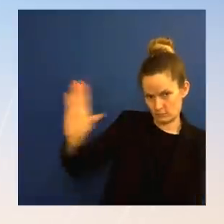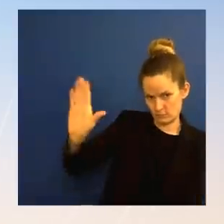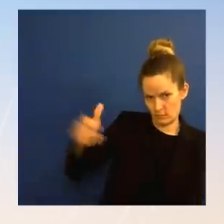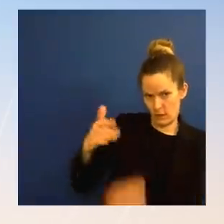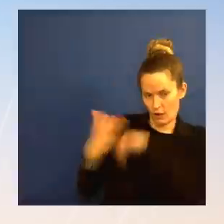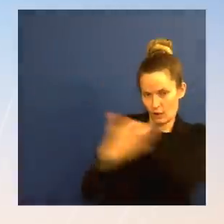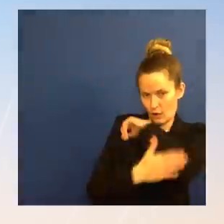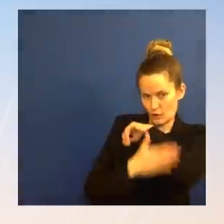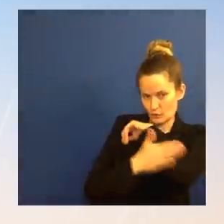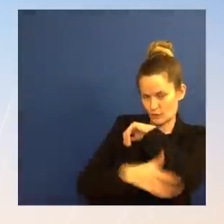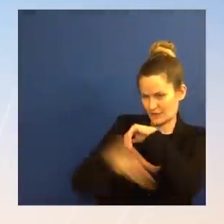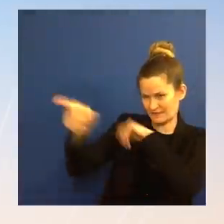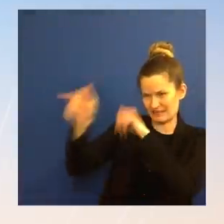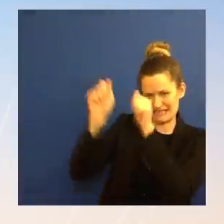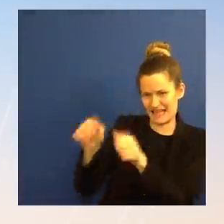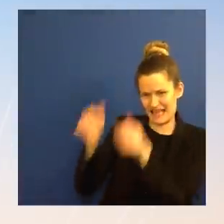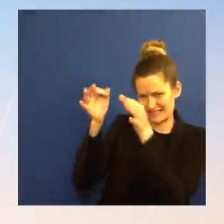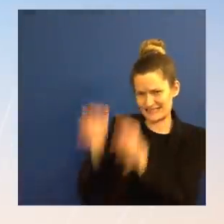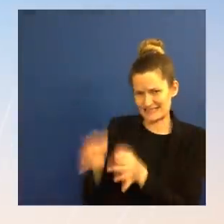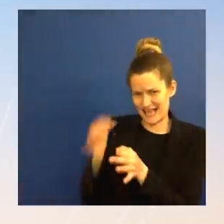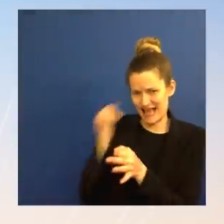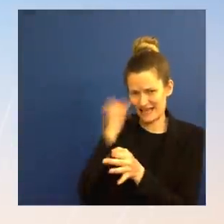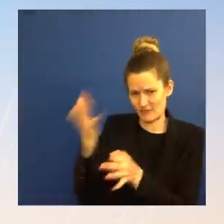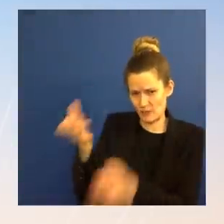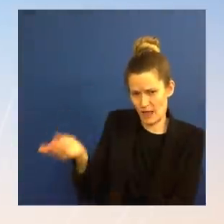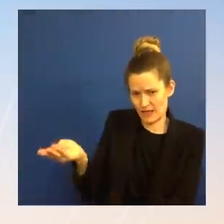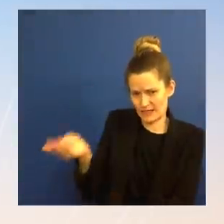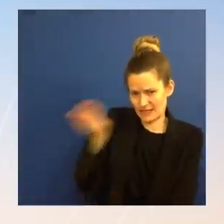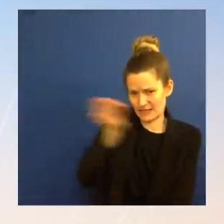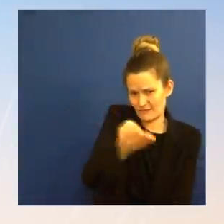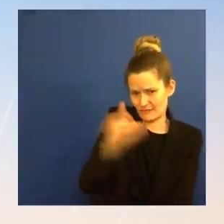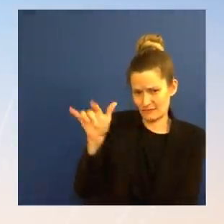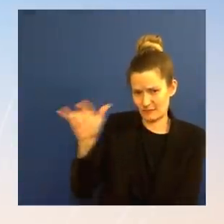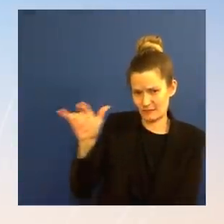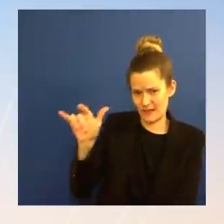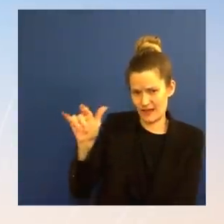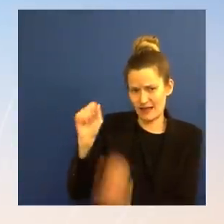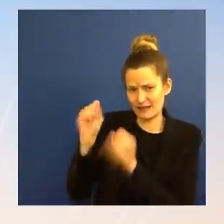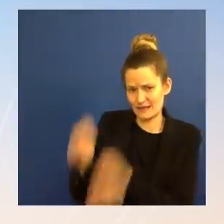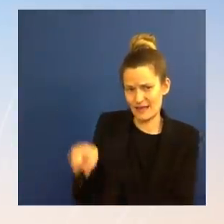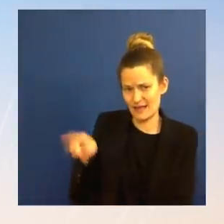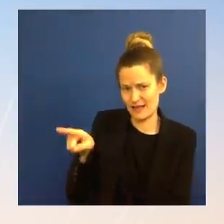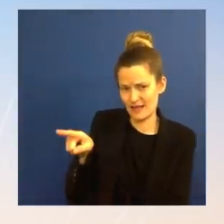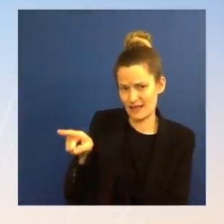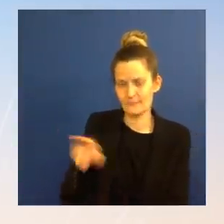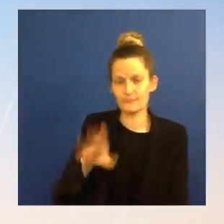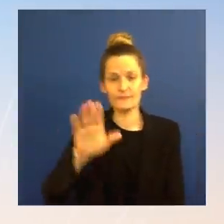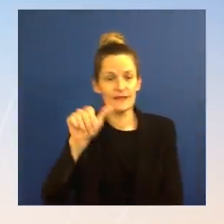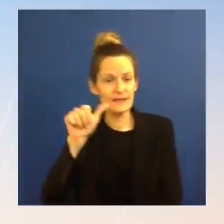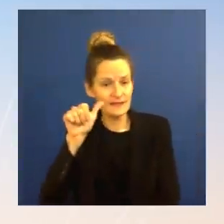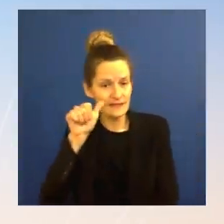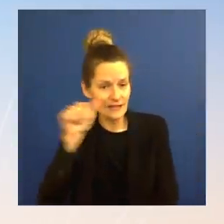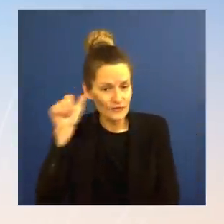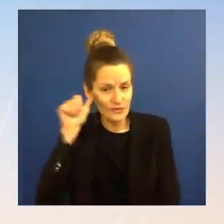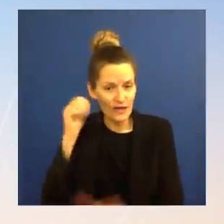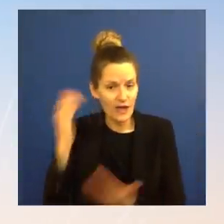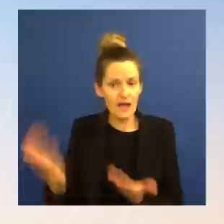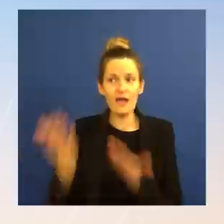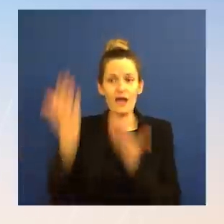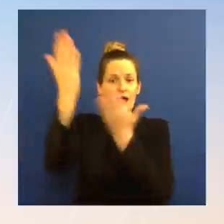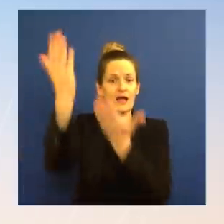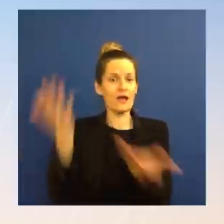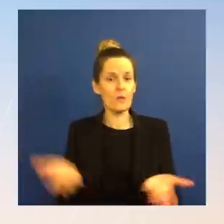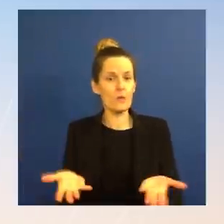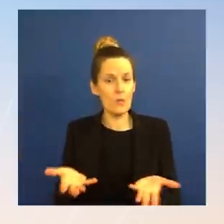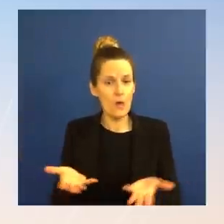we're talking about here, though, is the proposal yesterday, as you know, was for these planes to fly from a U.S. airbase in Germany, and we have